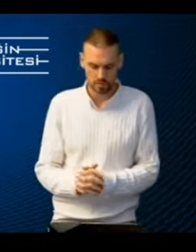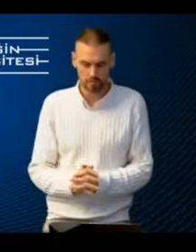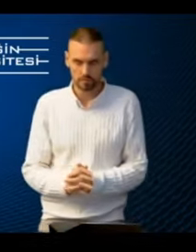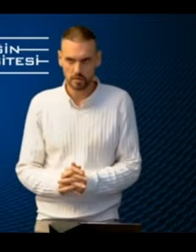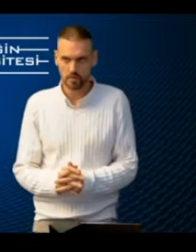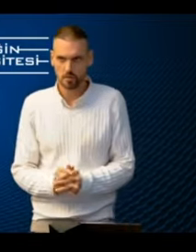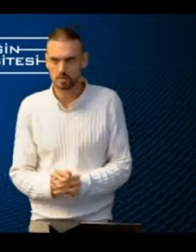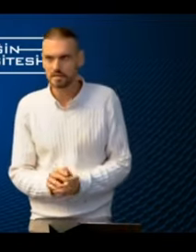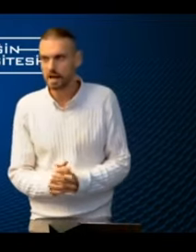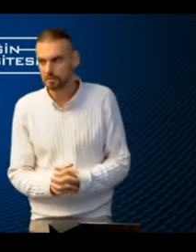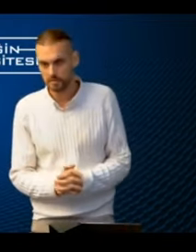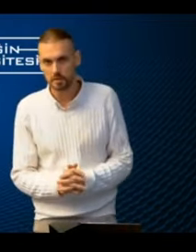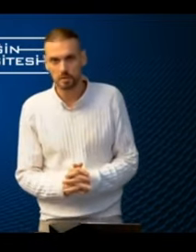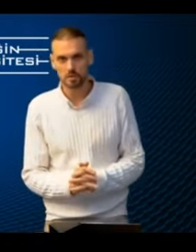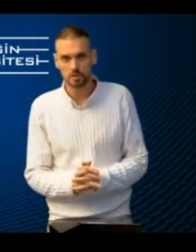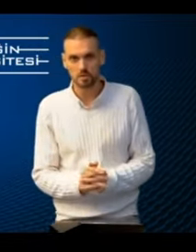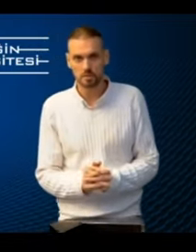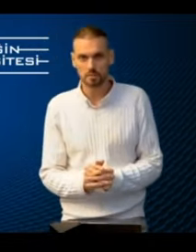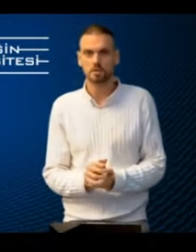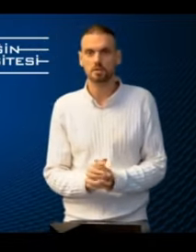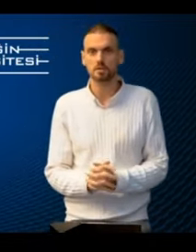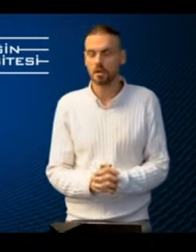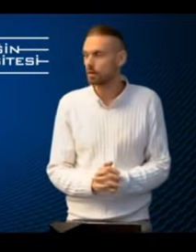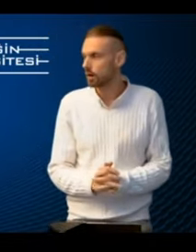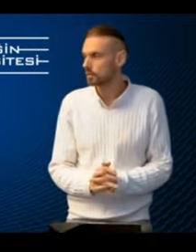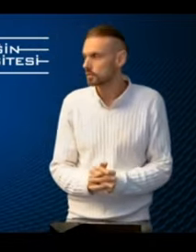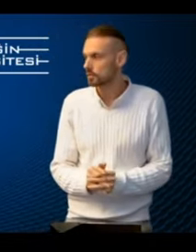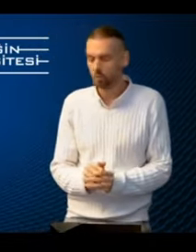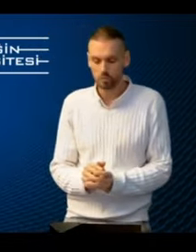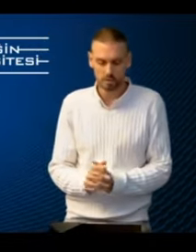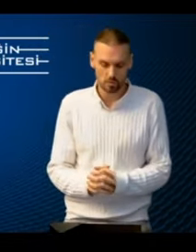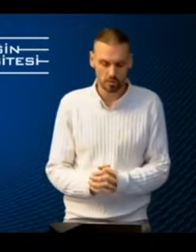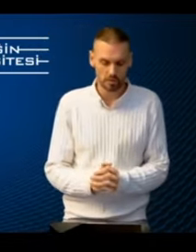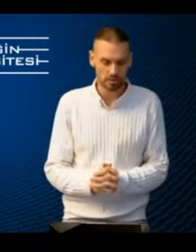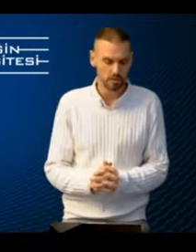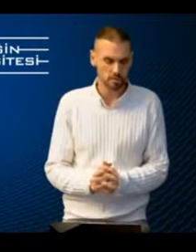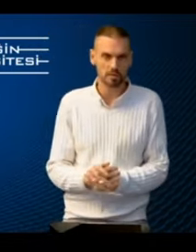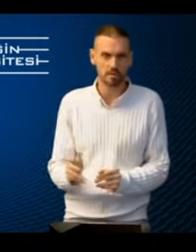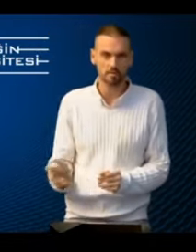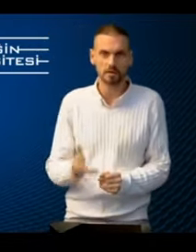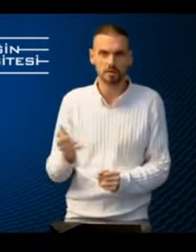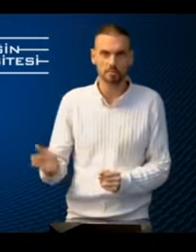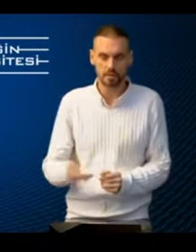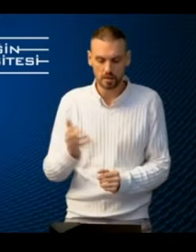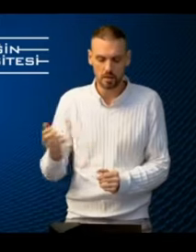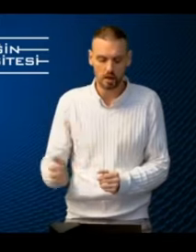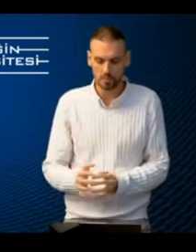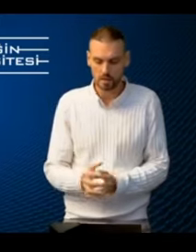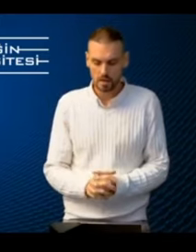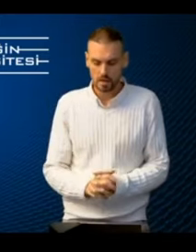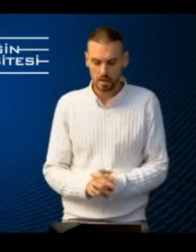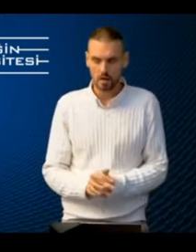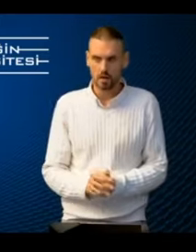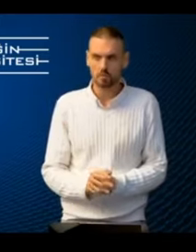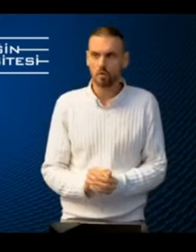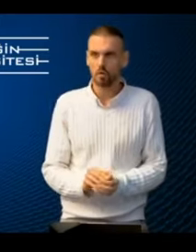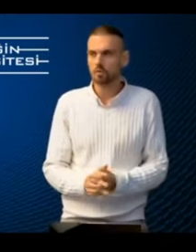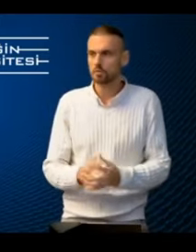resources. Staff is very much needed, especially now after COVID, when the industry is finally picking up.